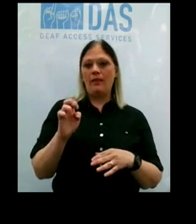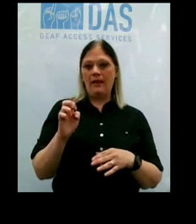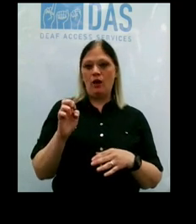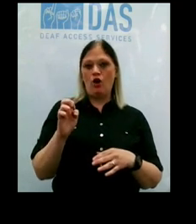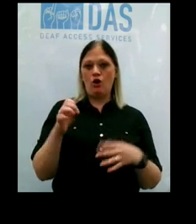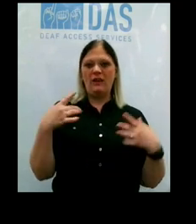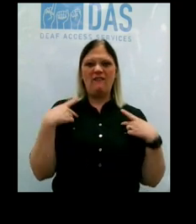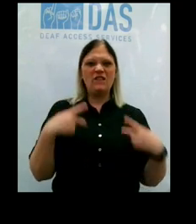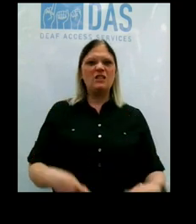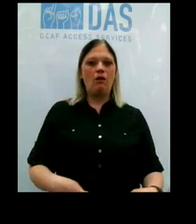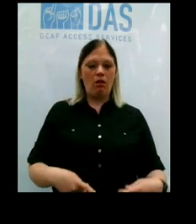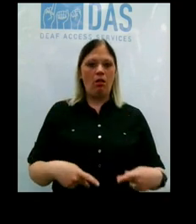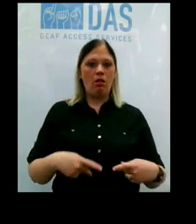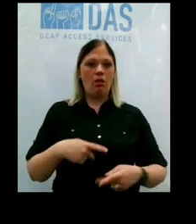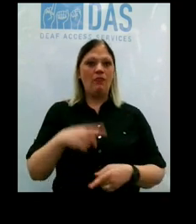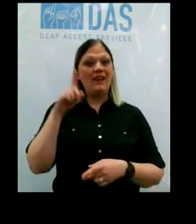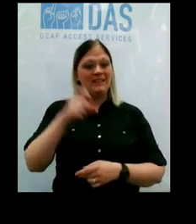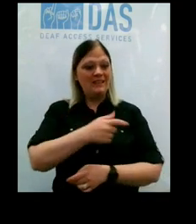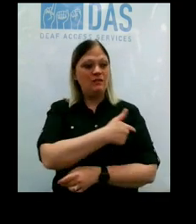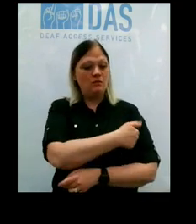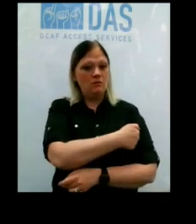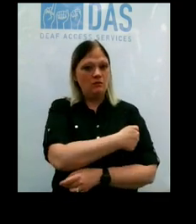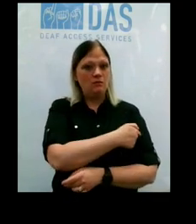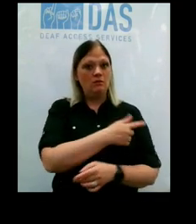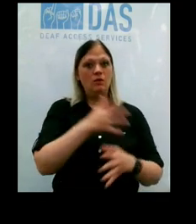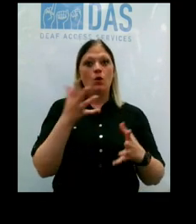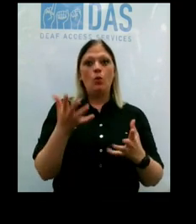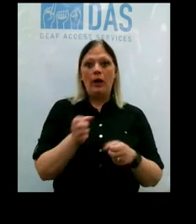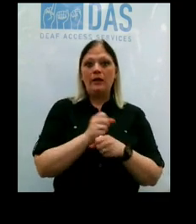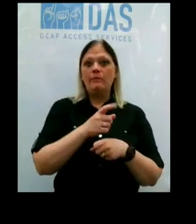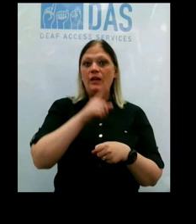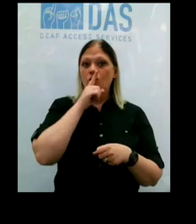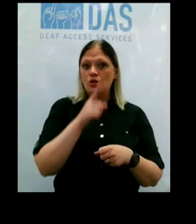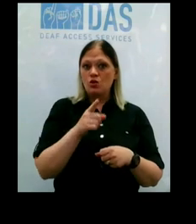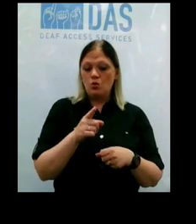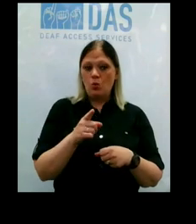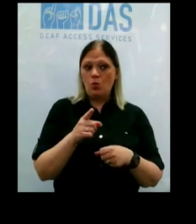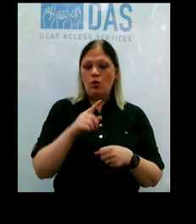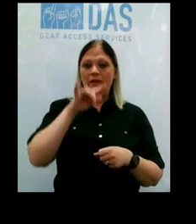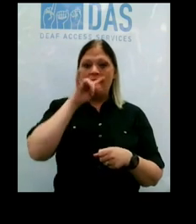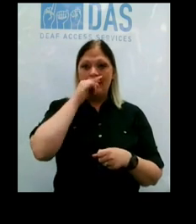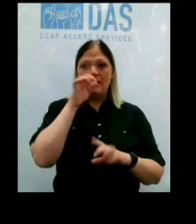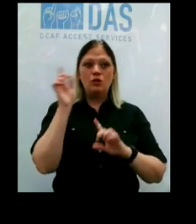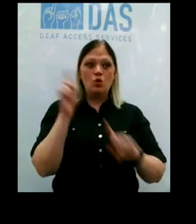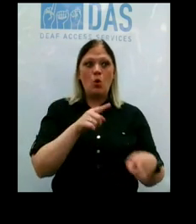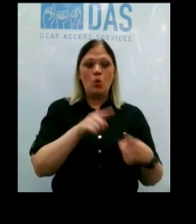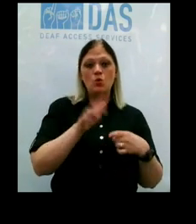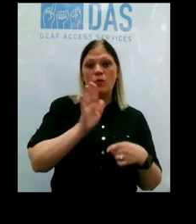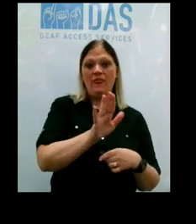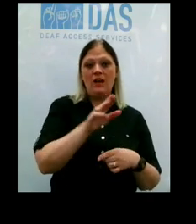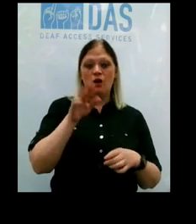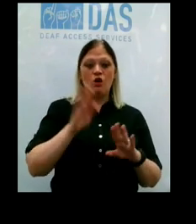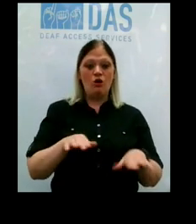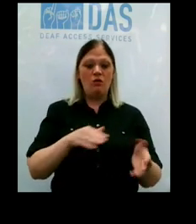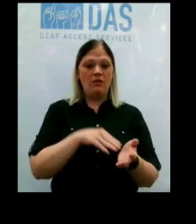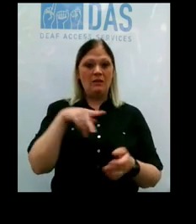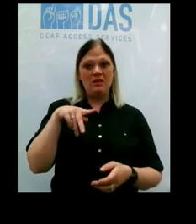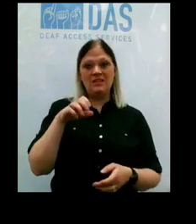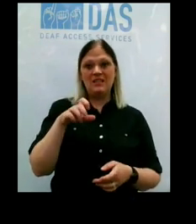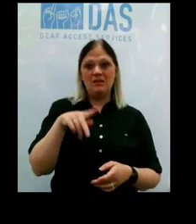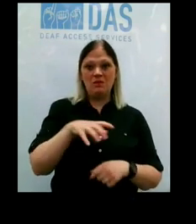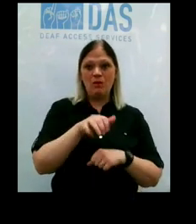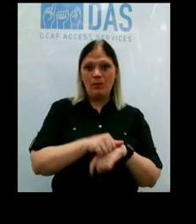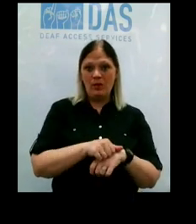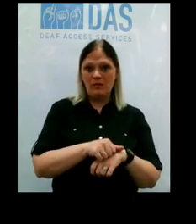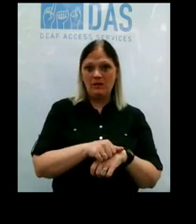Adult needs immunizations, too. So we want to make sure that kids do get to their primary care providers, their pediatricians, doctor's appointments.